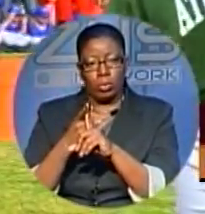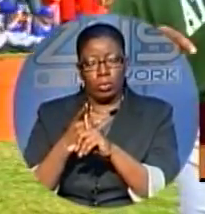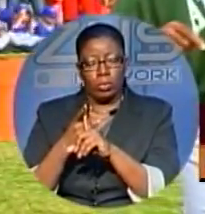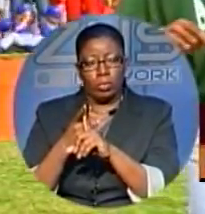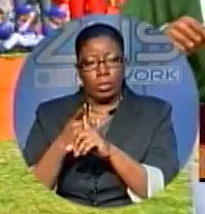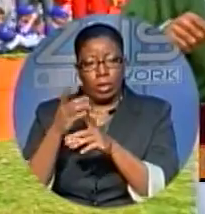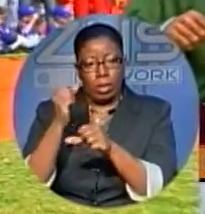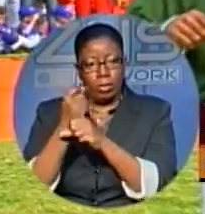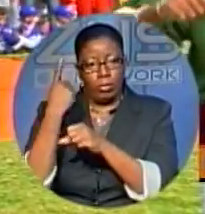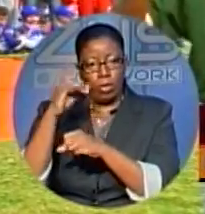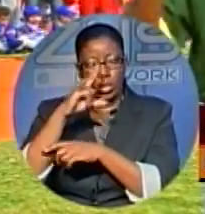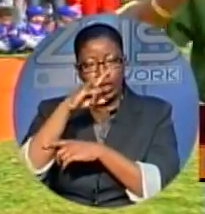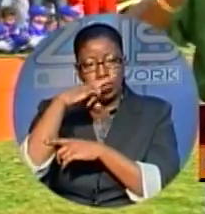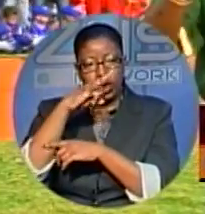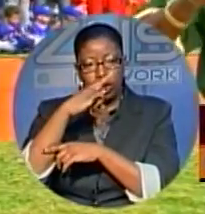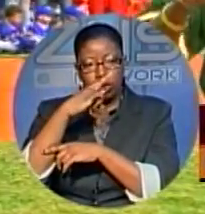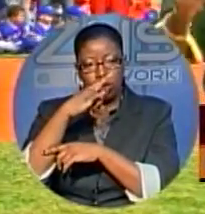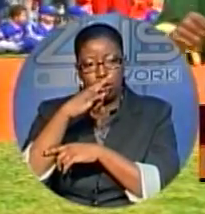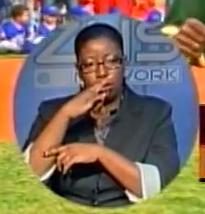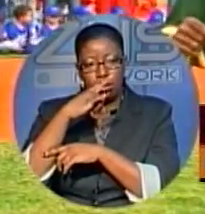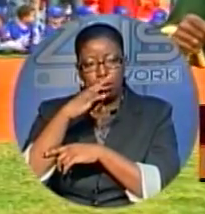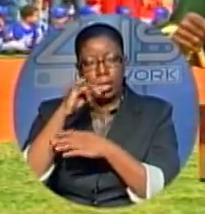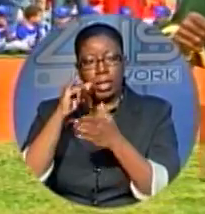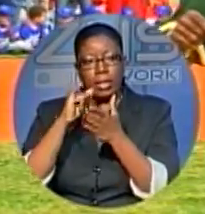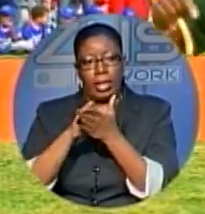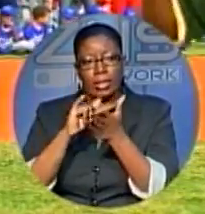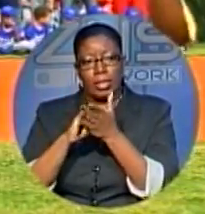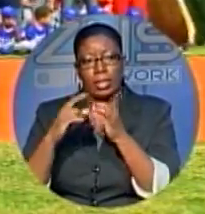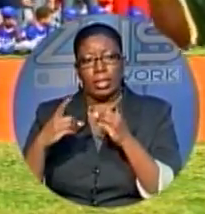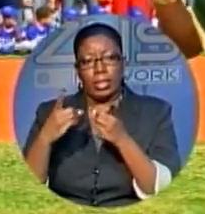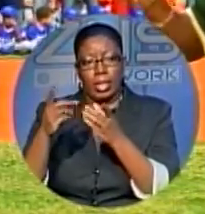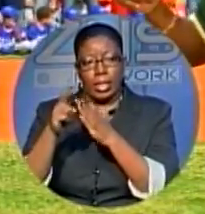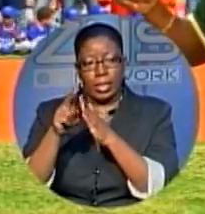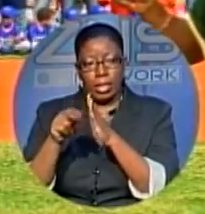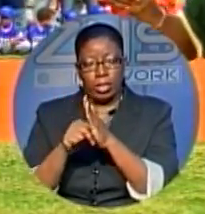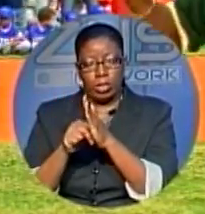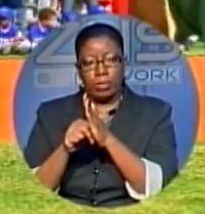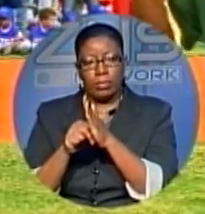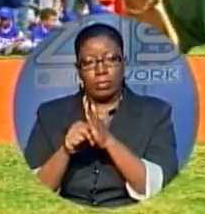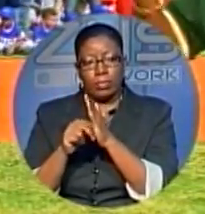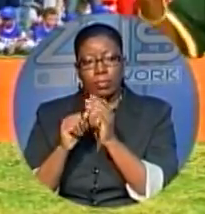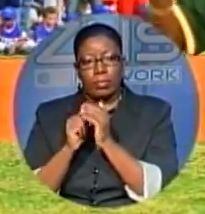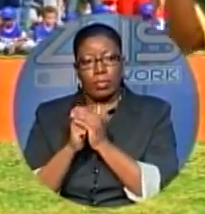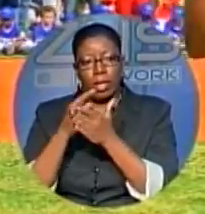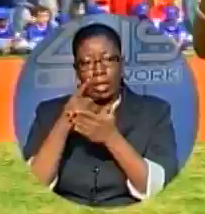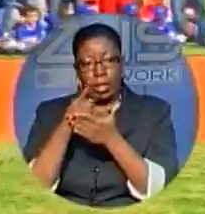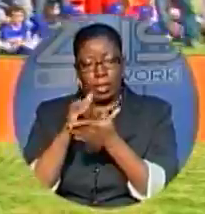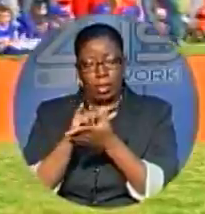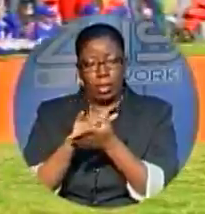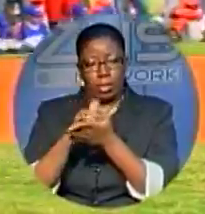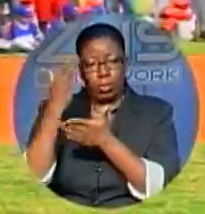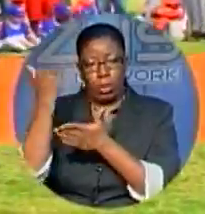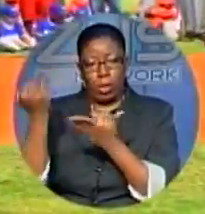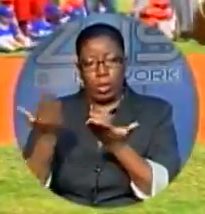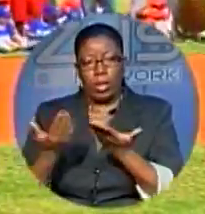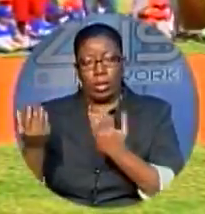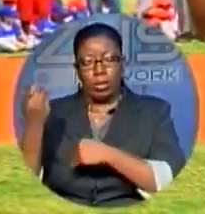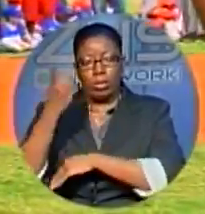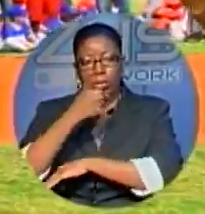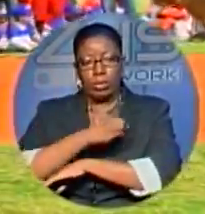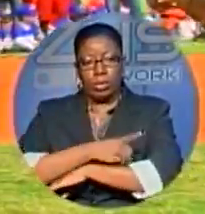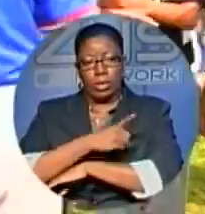kids. And that's the dedication. That's the drive. And that's why we're all out here